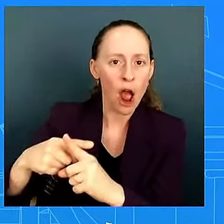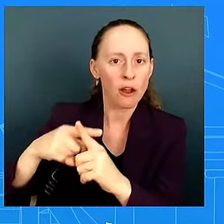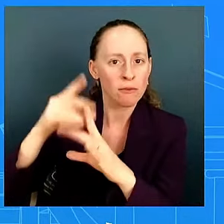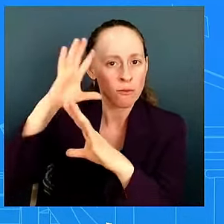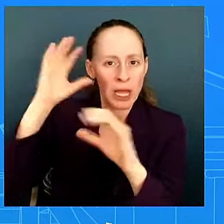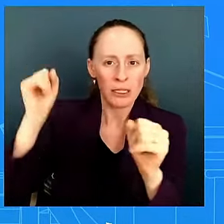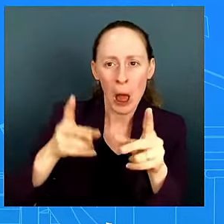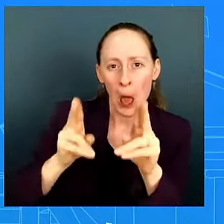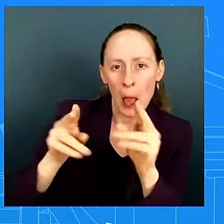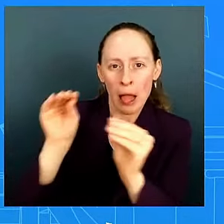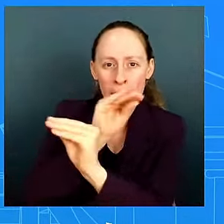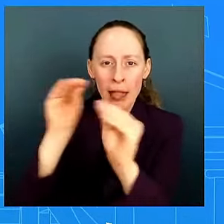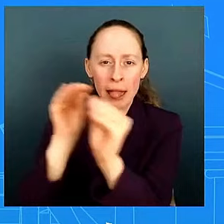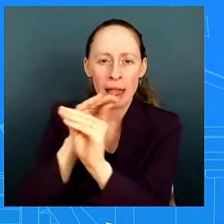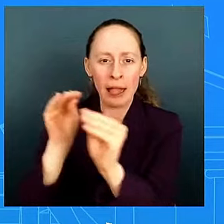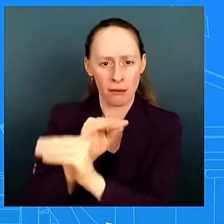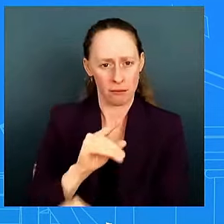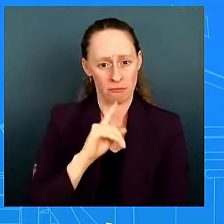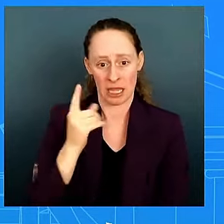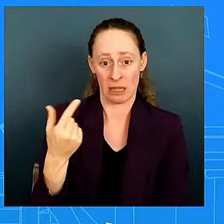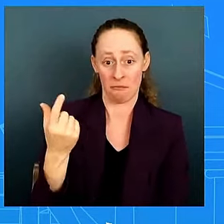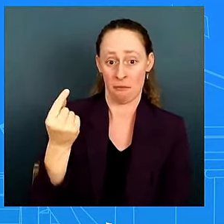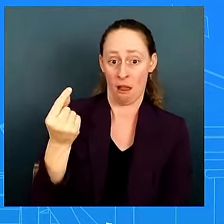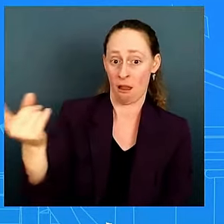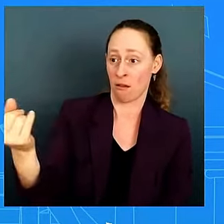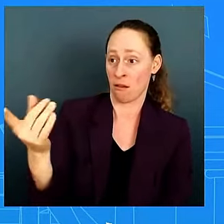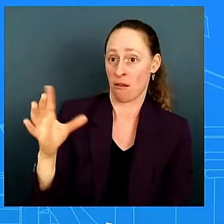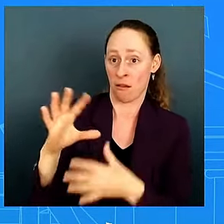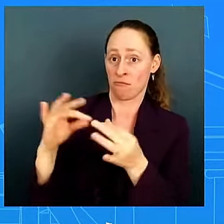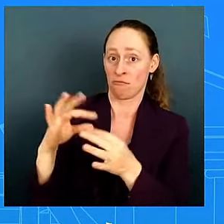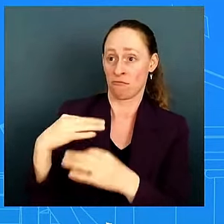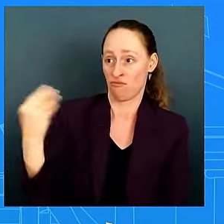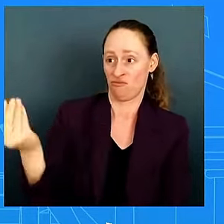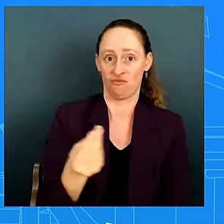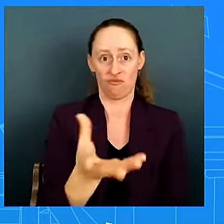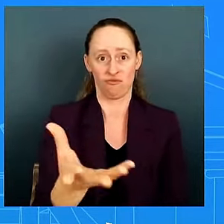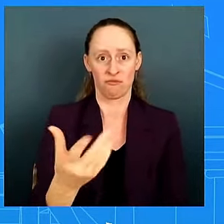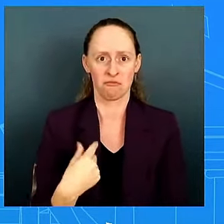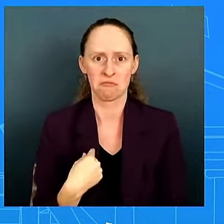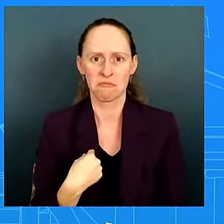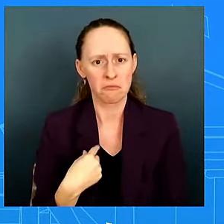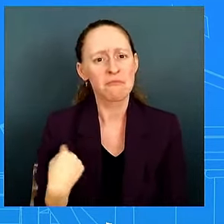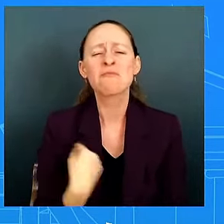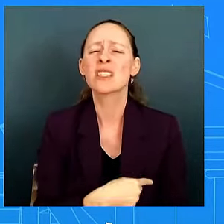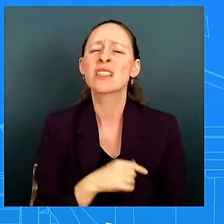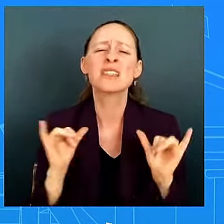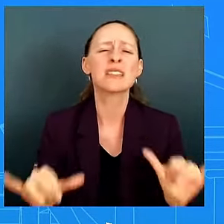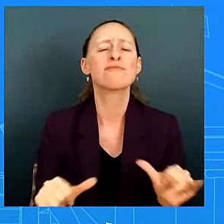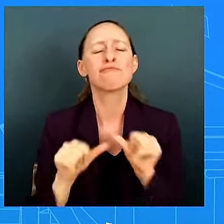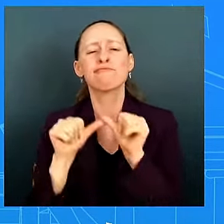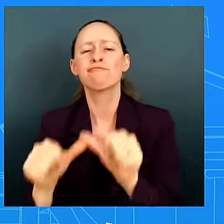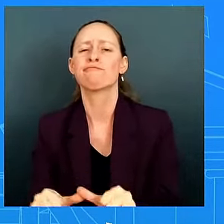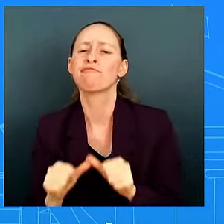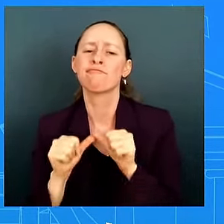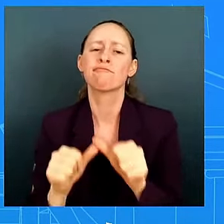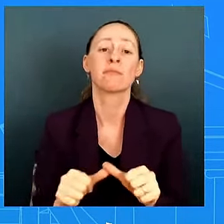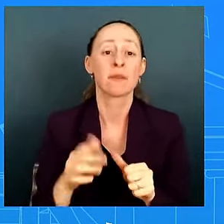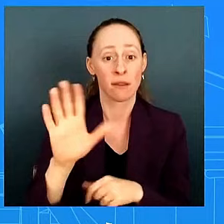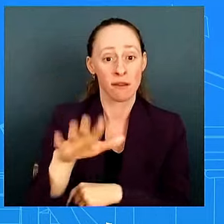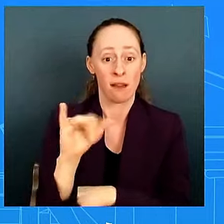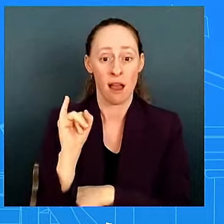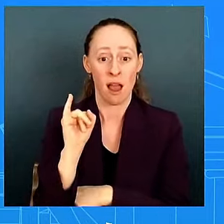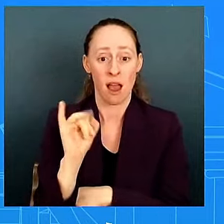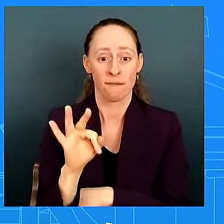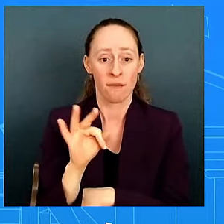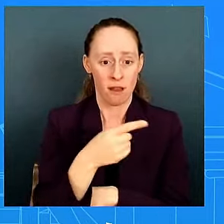and look we'll certainly just continue to call that out and the cheap fakes didn't come from me i didn't i didn't coin that i didn't come